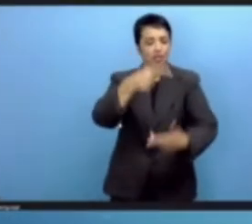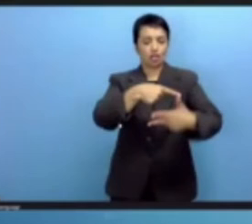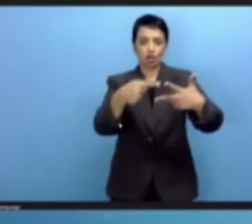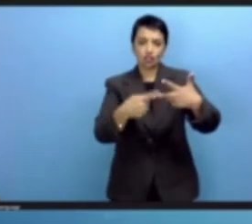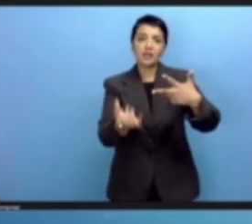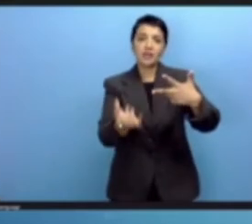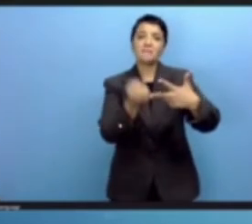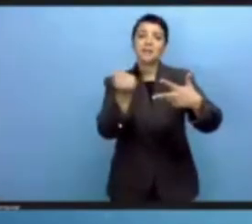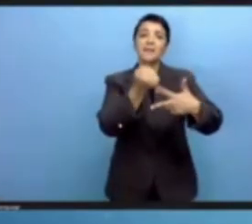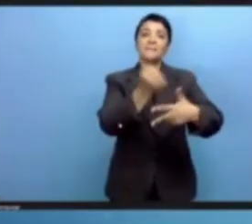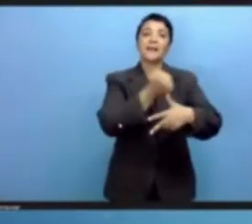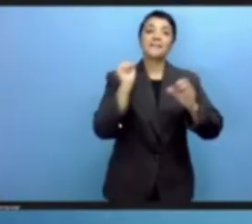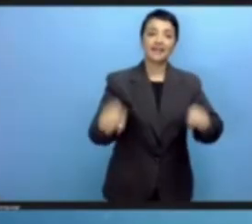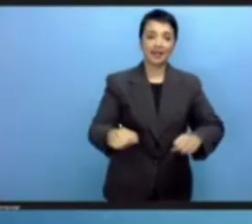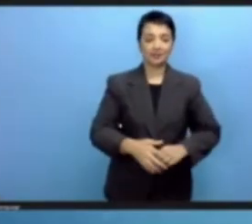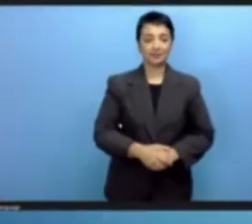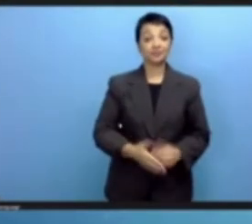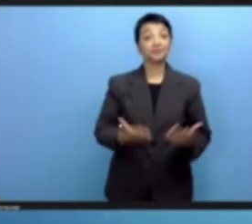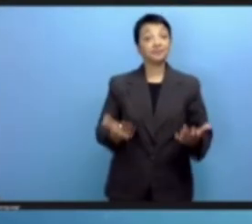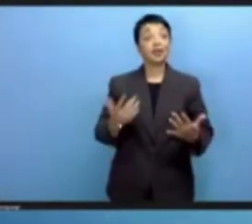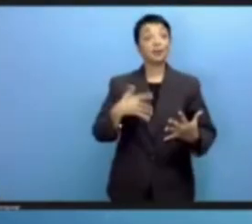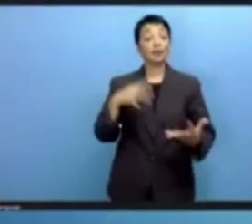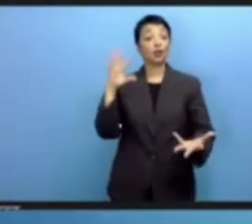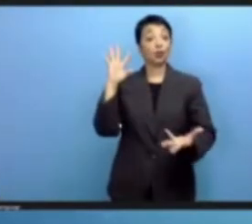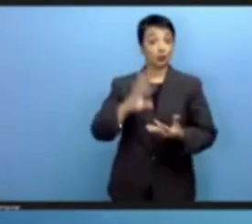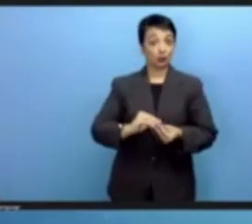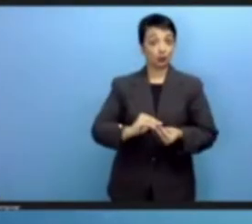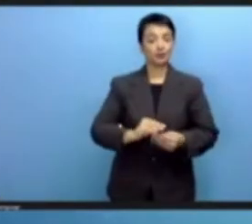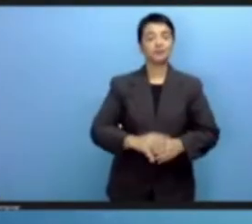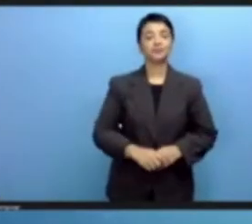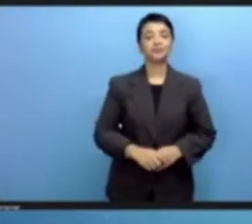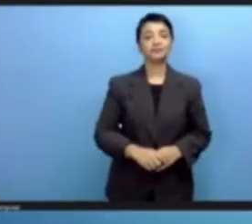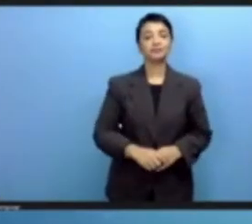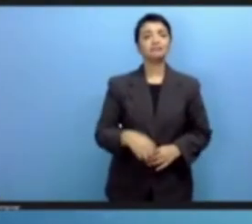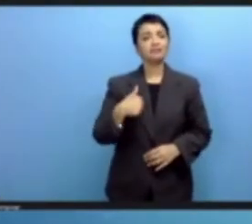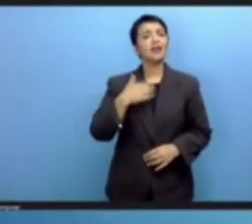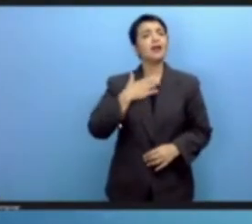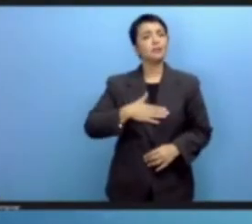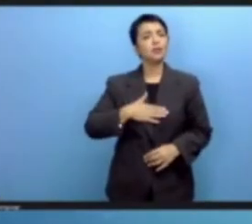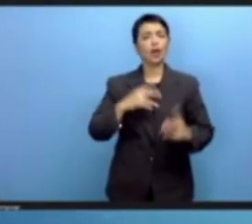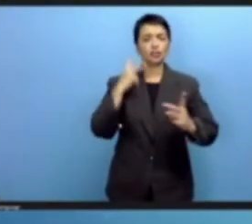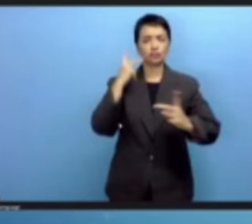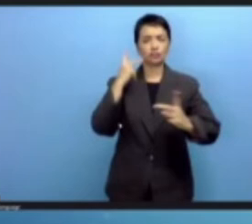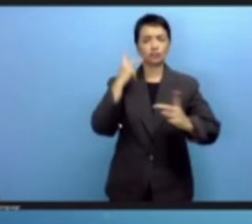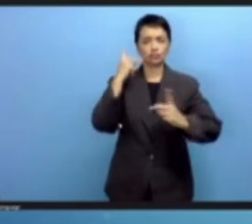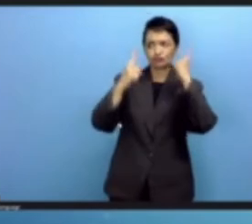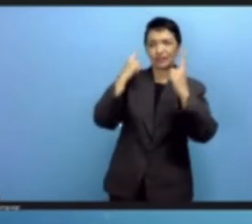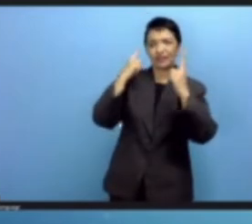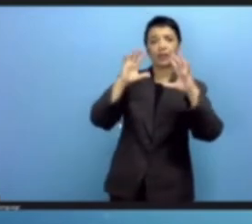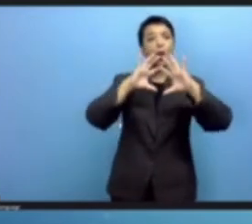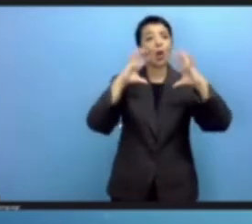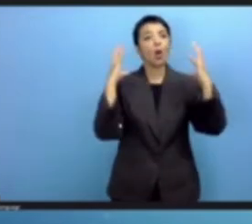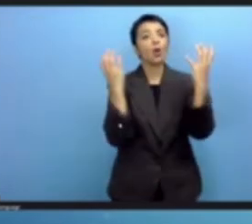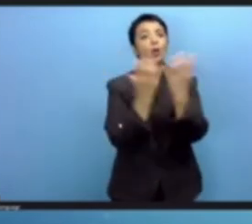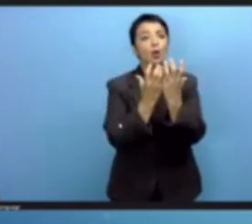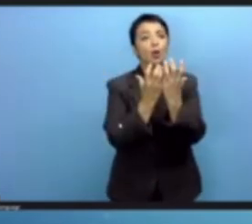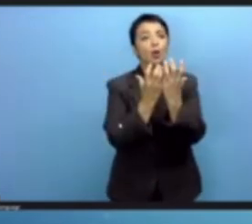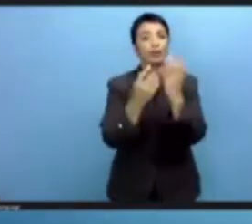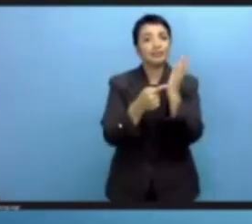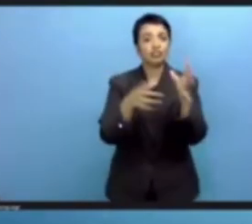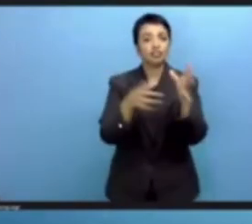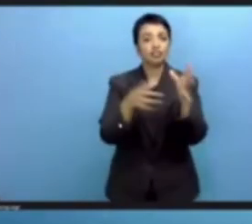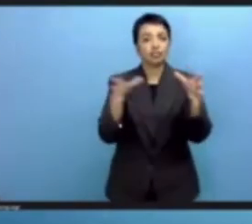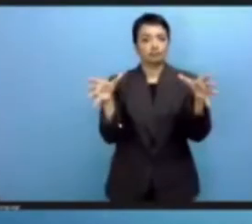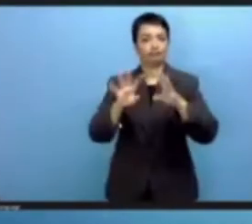Finally, to conclude, I want to spend a few moments reflecting on the Global Digital Compact. The Secretary General, in his